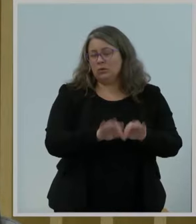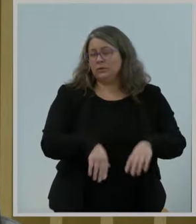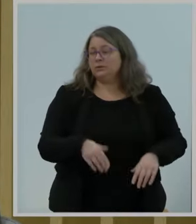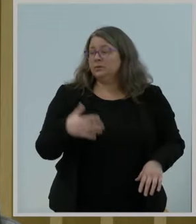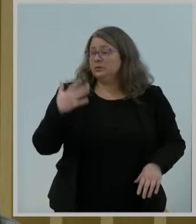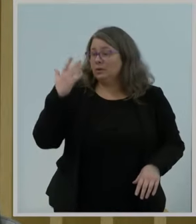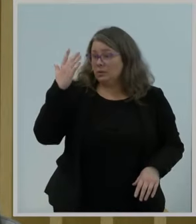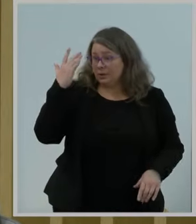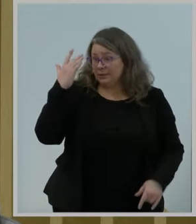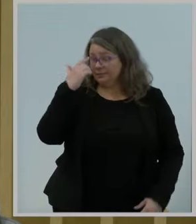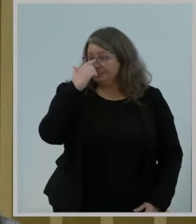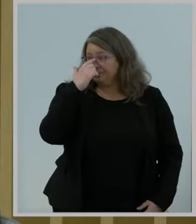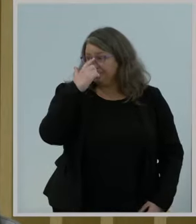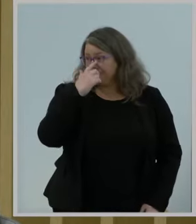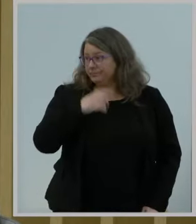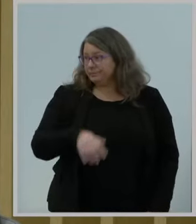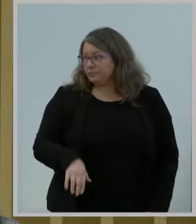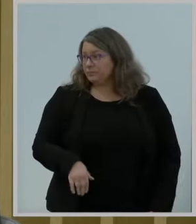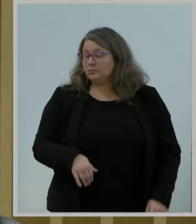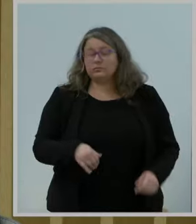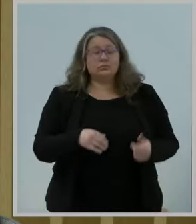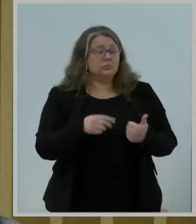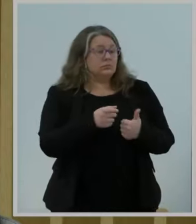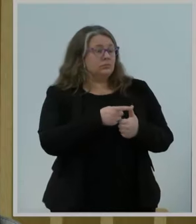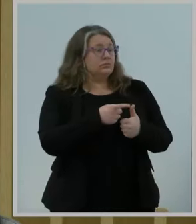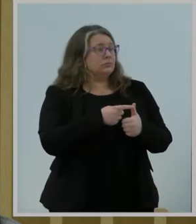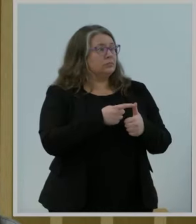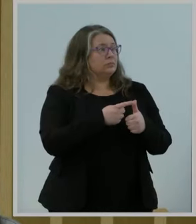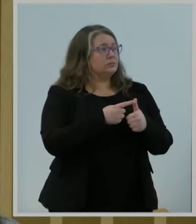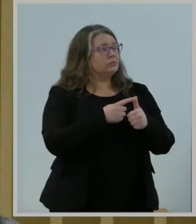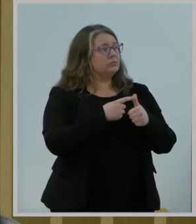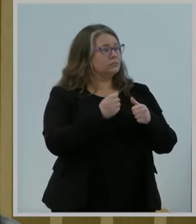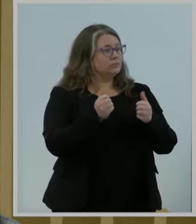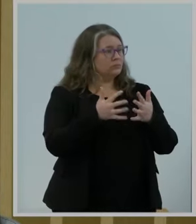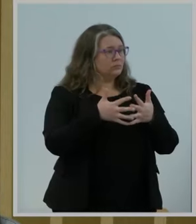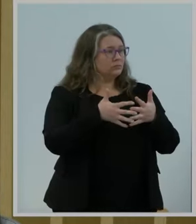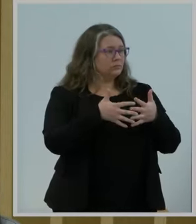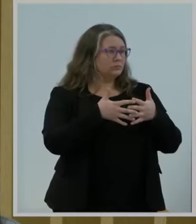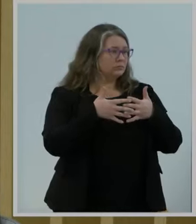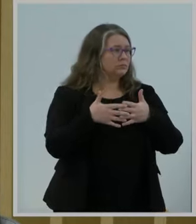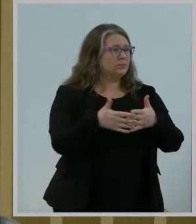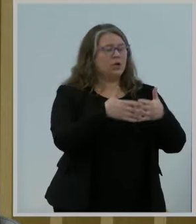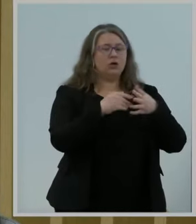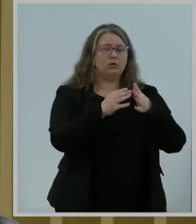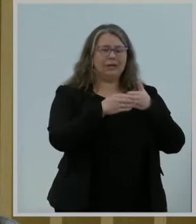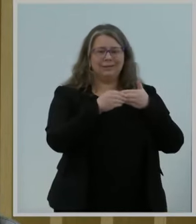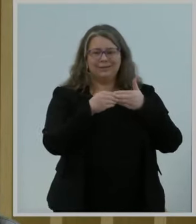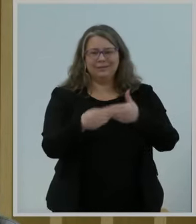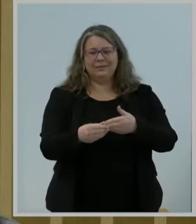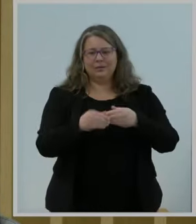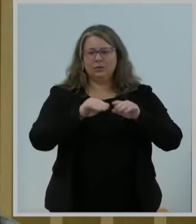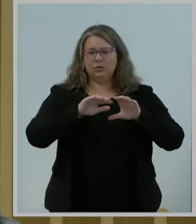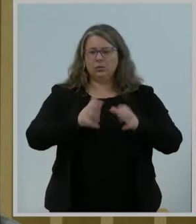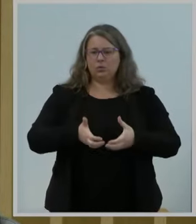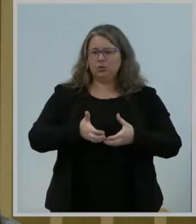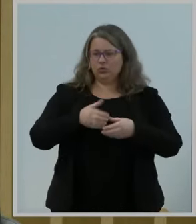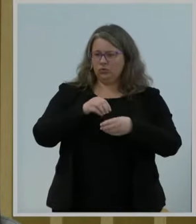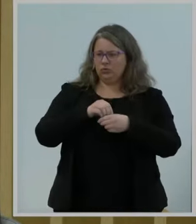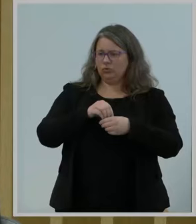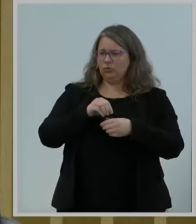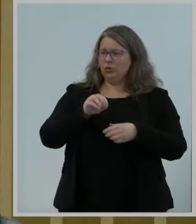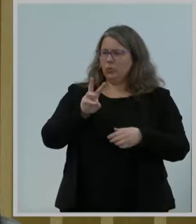one, America's leadership in wireless is vital to our geopolitical leadership.